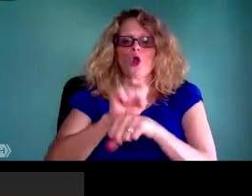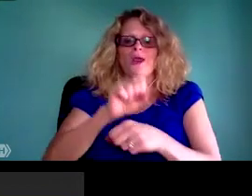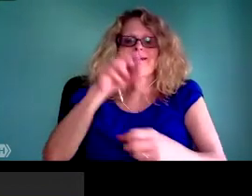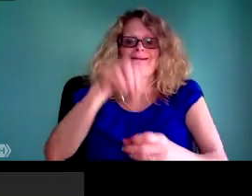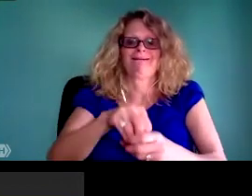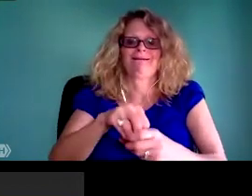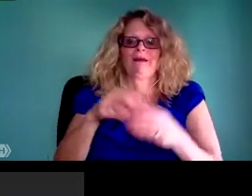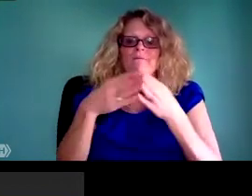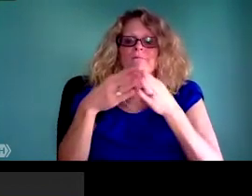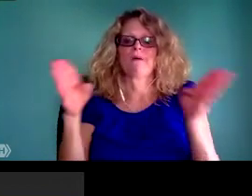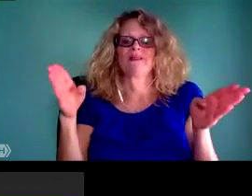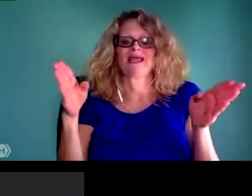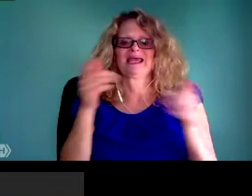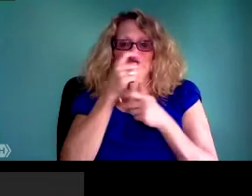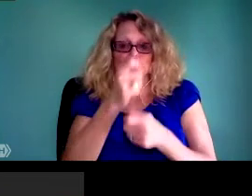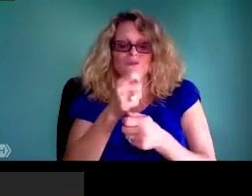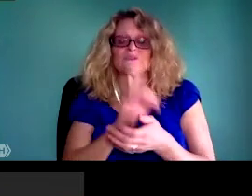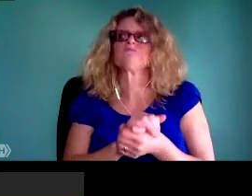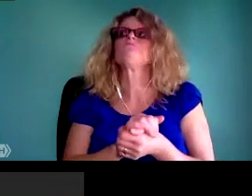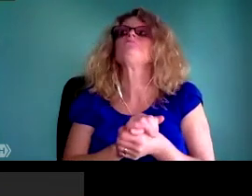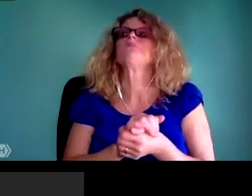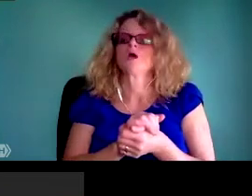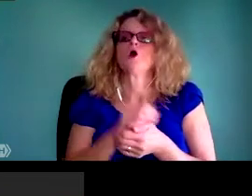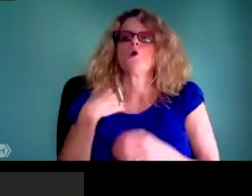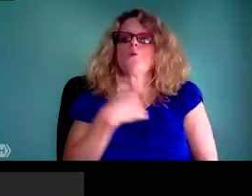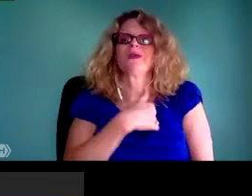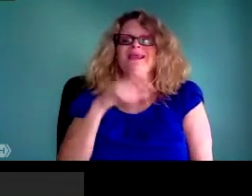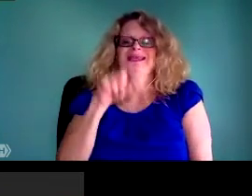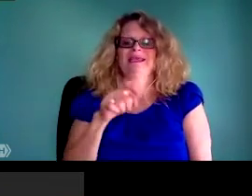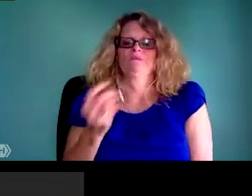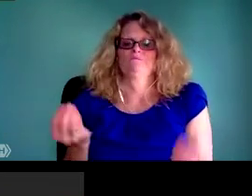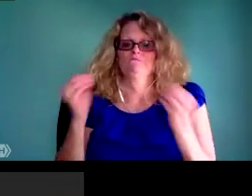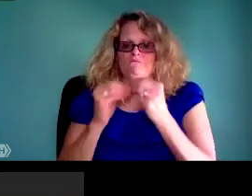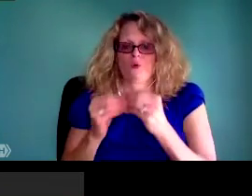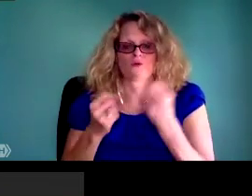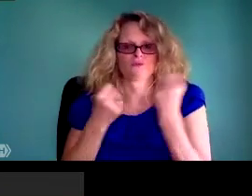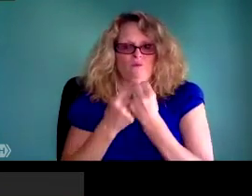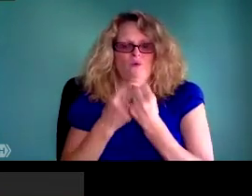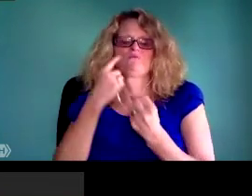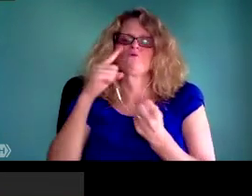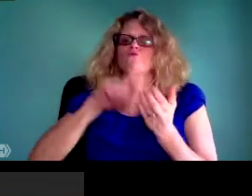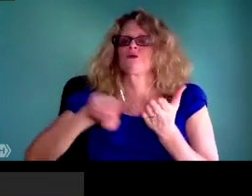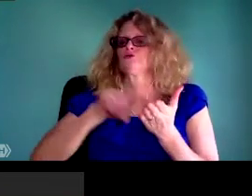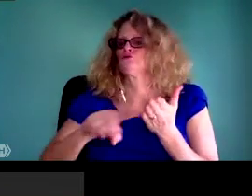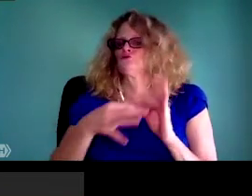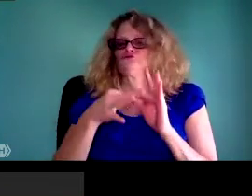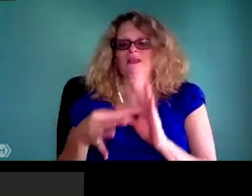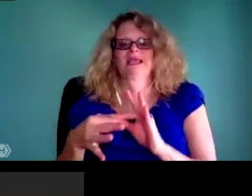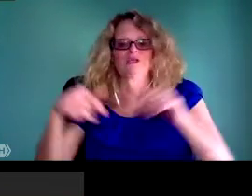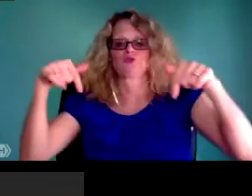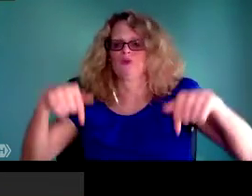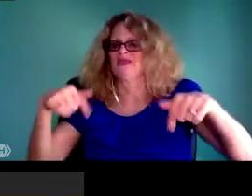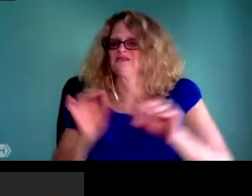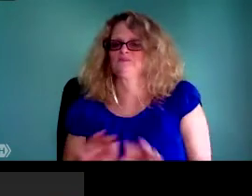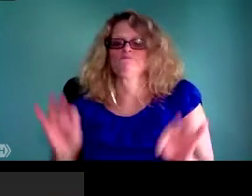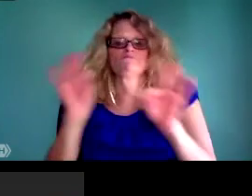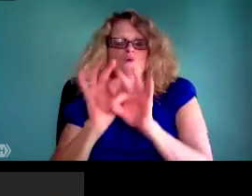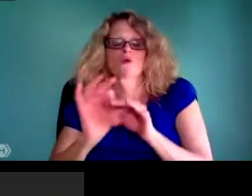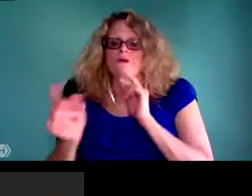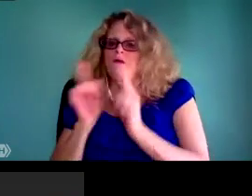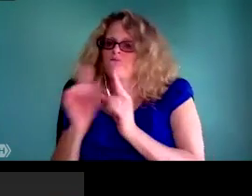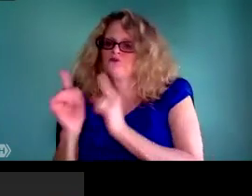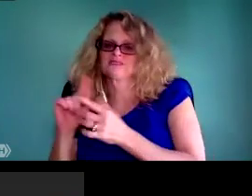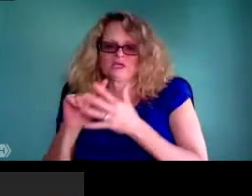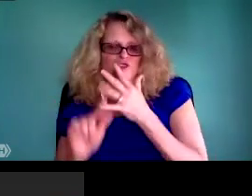Inquiry, which I'll speak about in just a moment. But, you know, the Ida B. Wells Just Data Lab, the